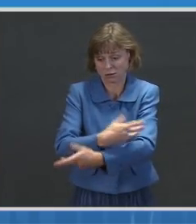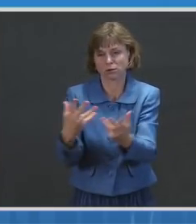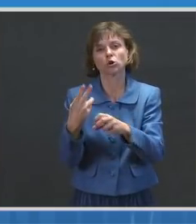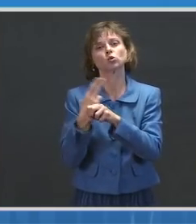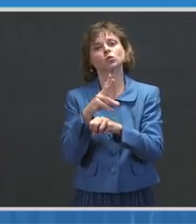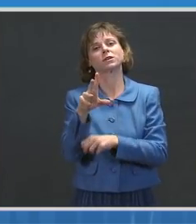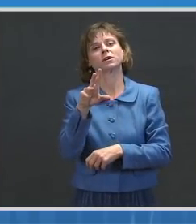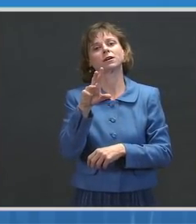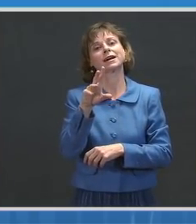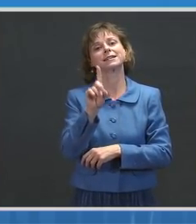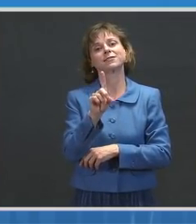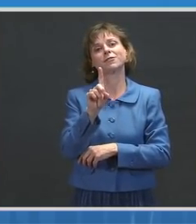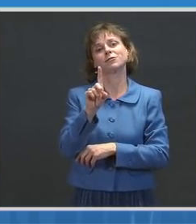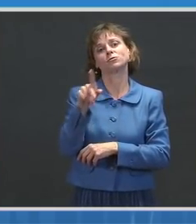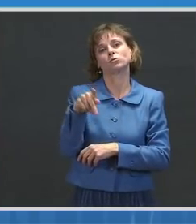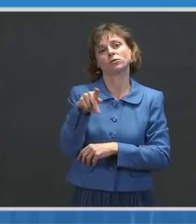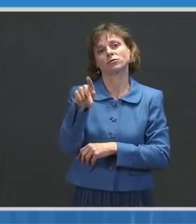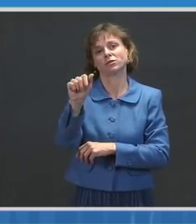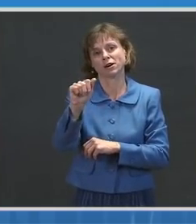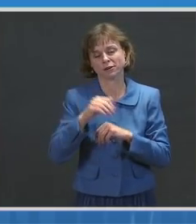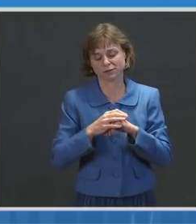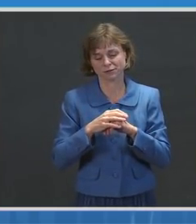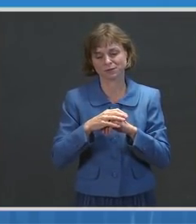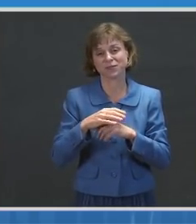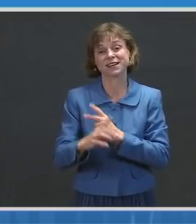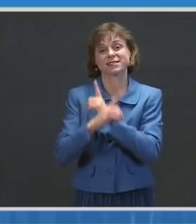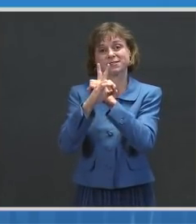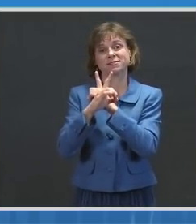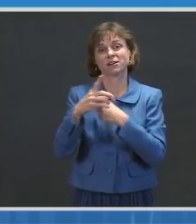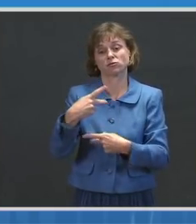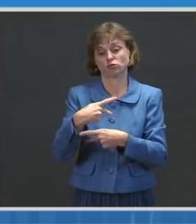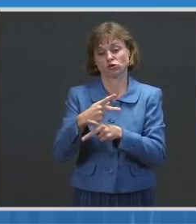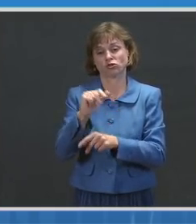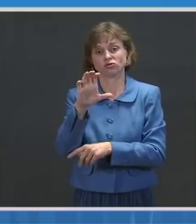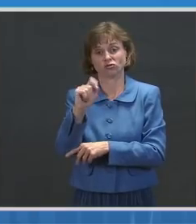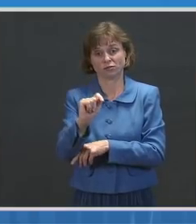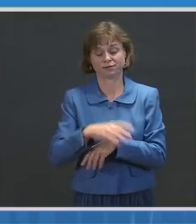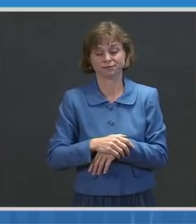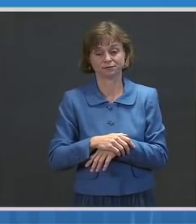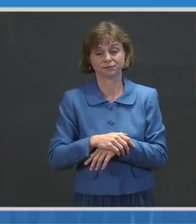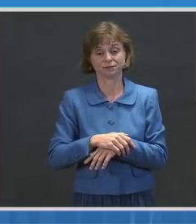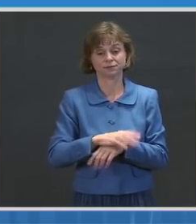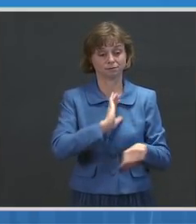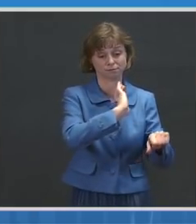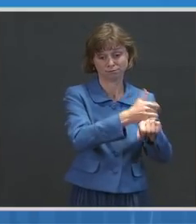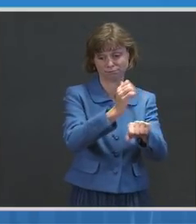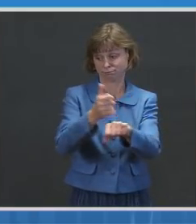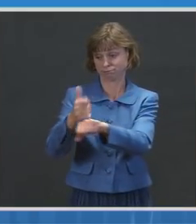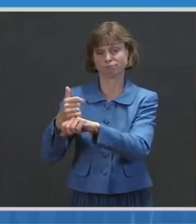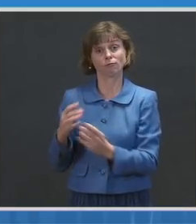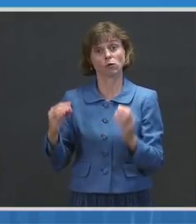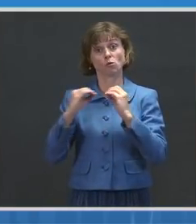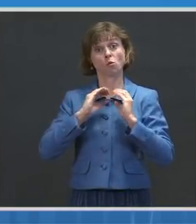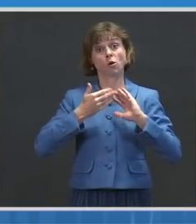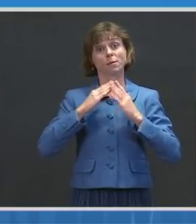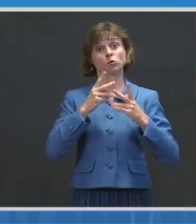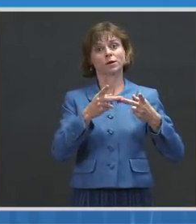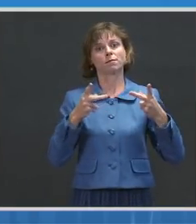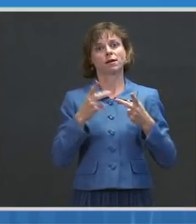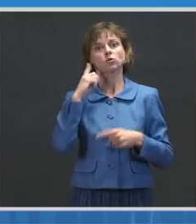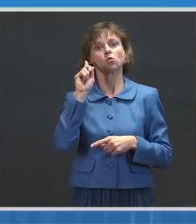to create more places to get vaccinated, including new large community vaccination centers and retail pharmacies,